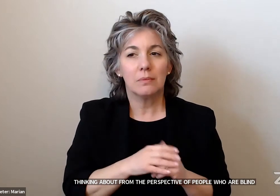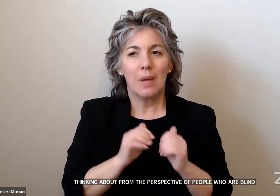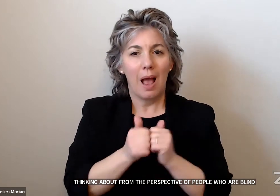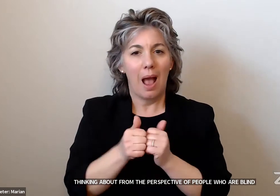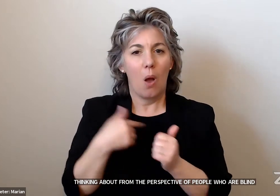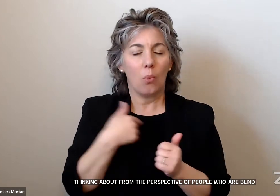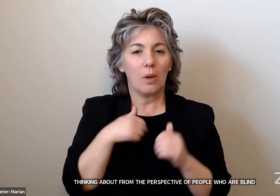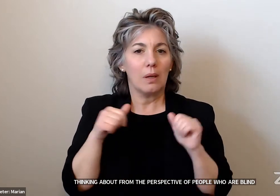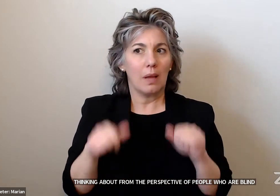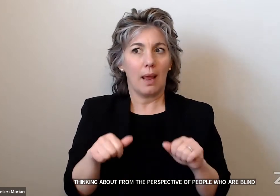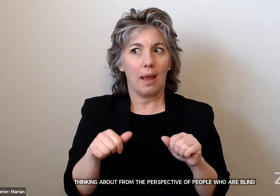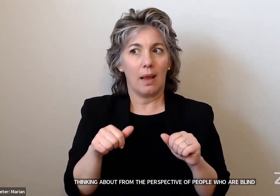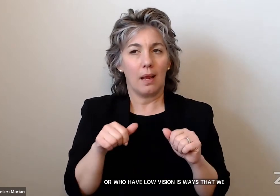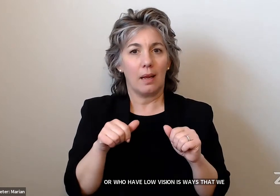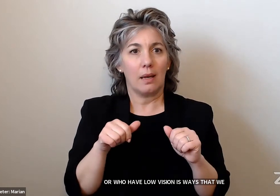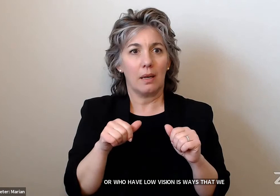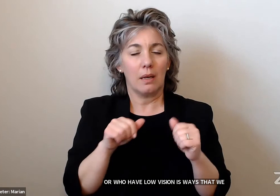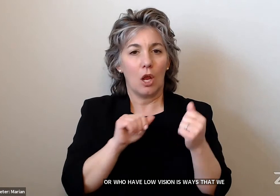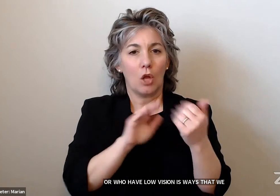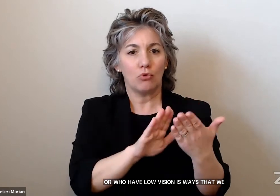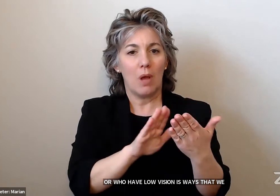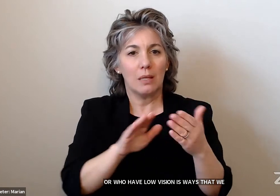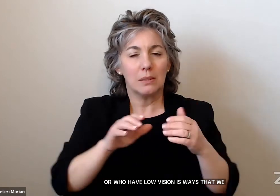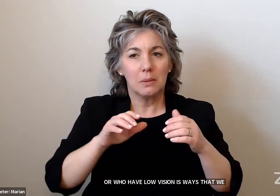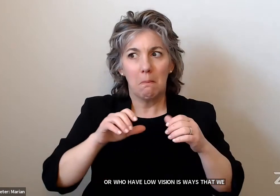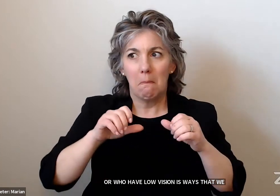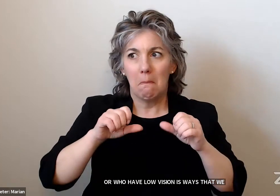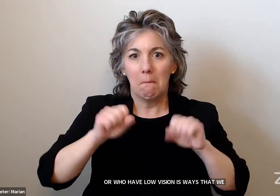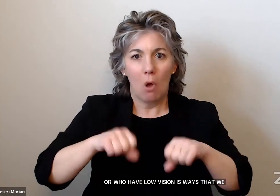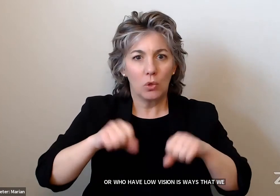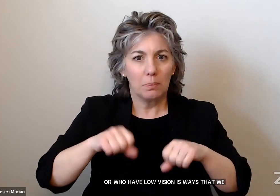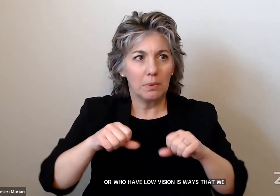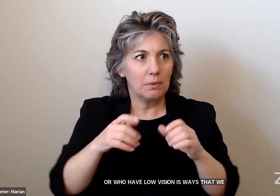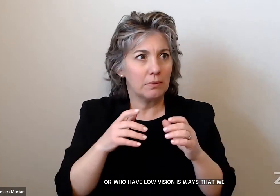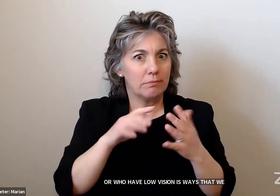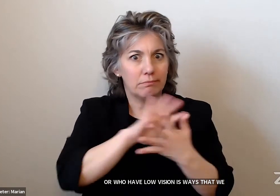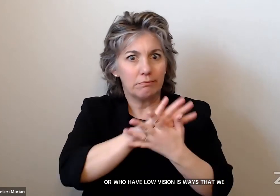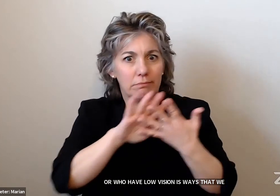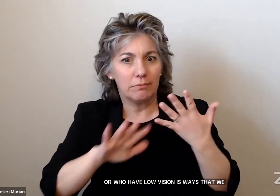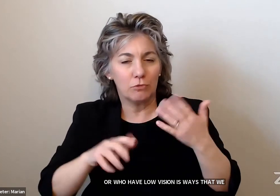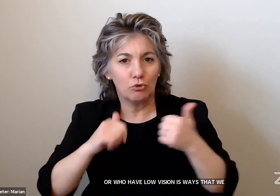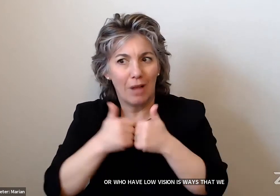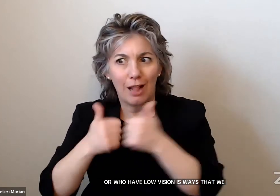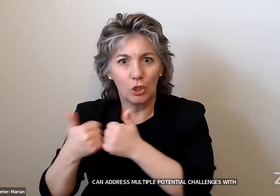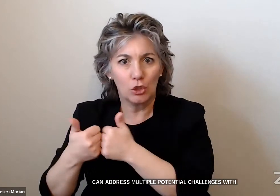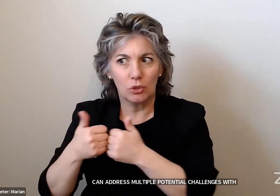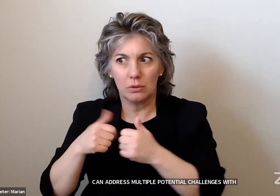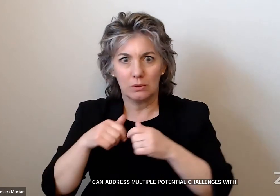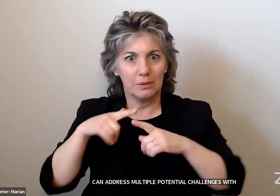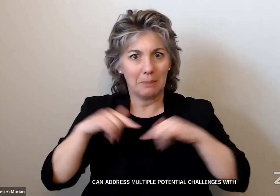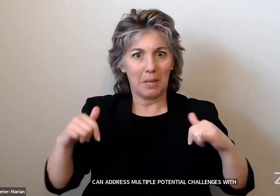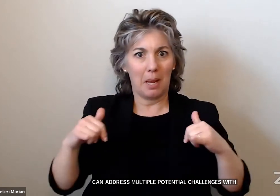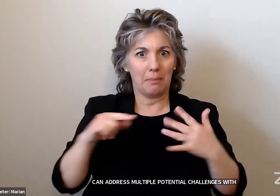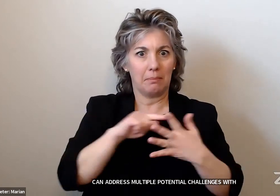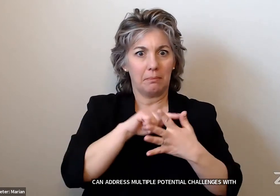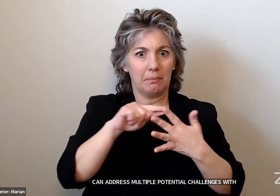can address multiple potential challenges with autonomous vehicles at the same time. So